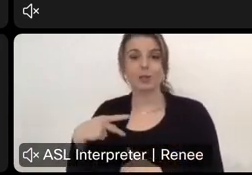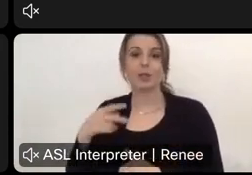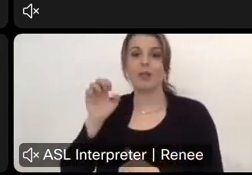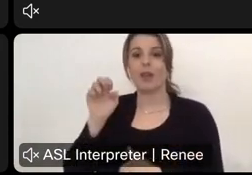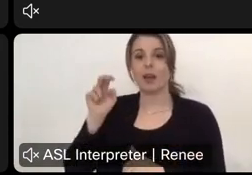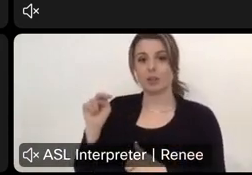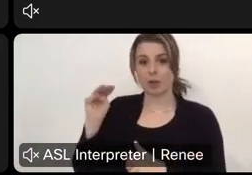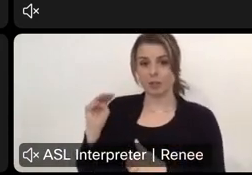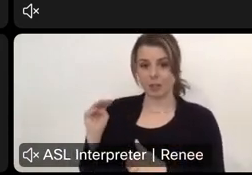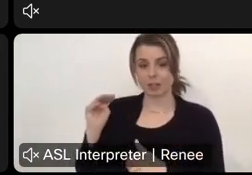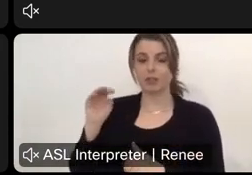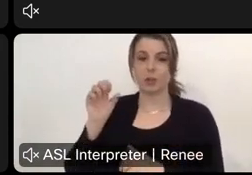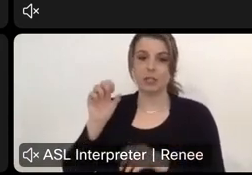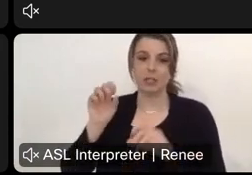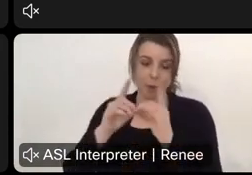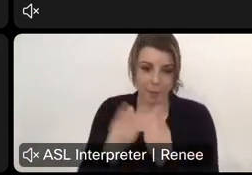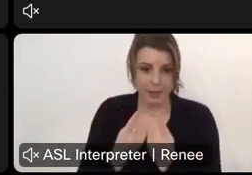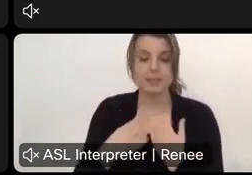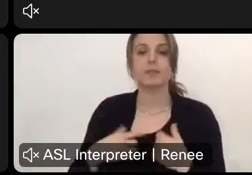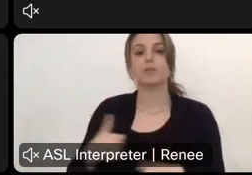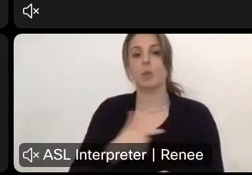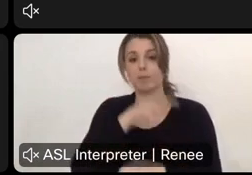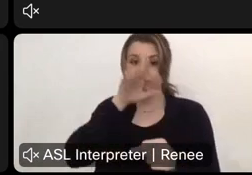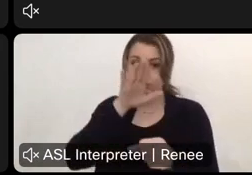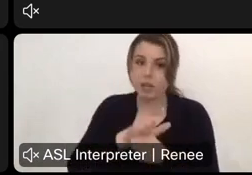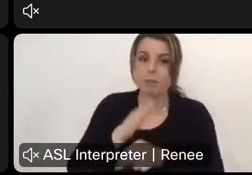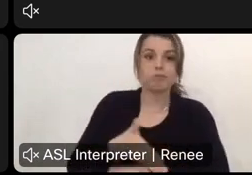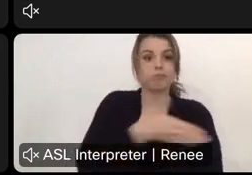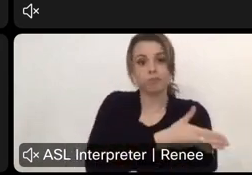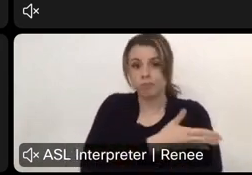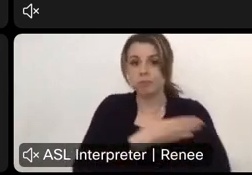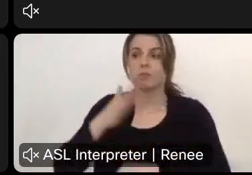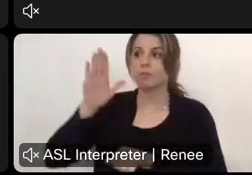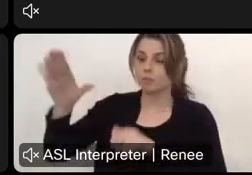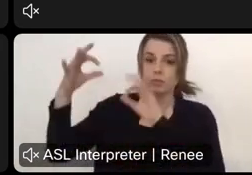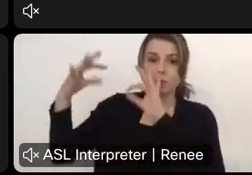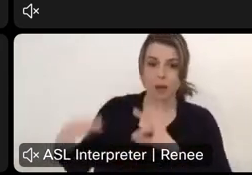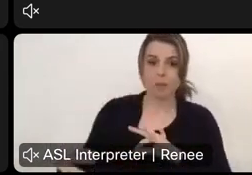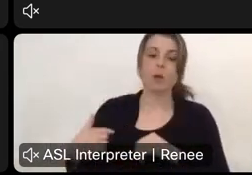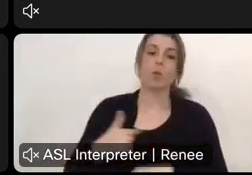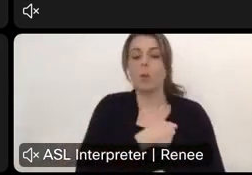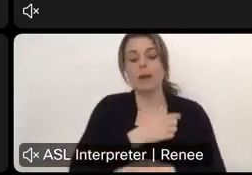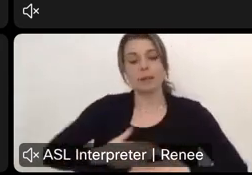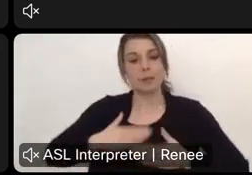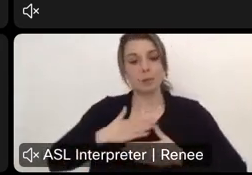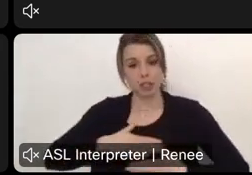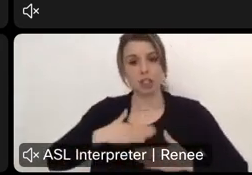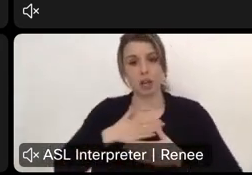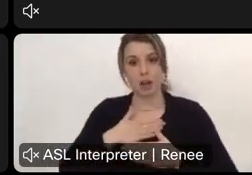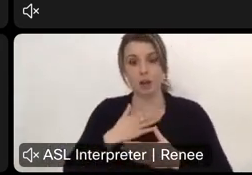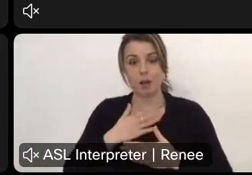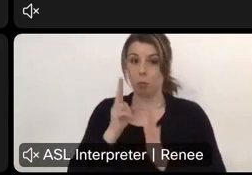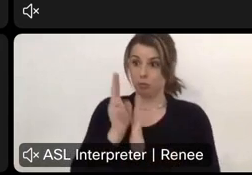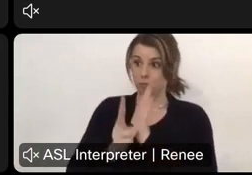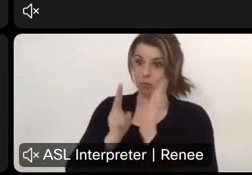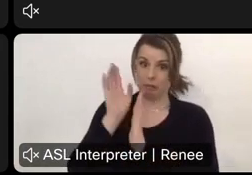and natural resources department. Uh, we're, we're committed to doing better through your input and we appreciate you spending, uh, almost 2 and a